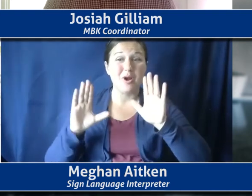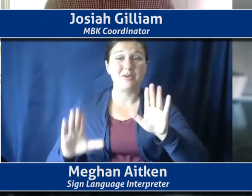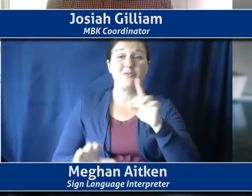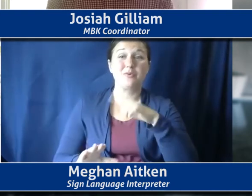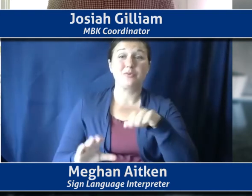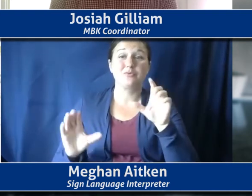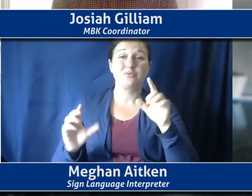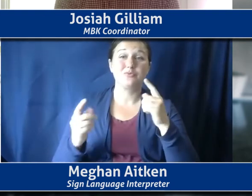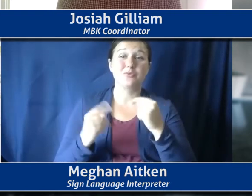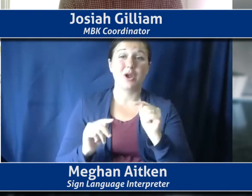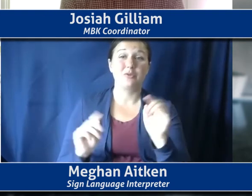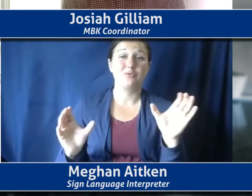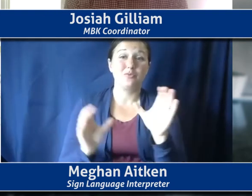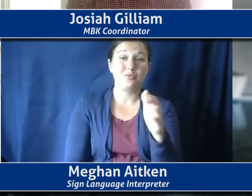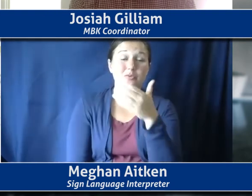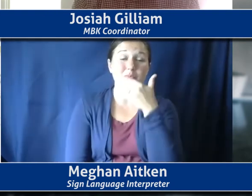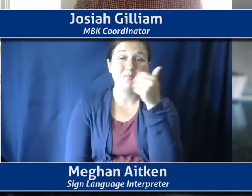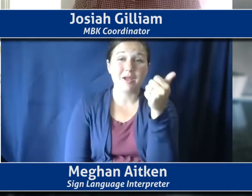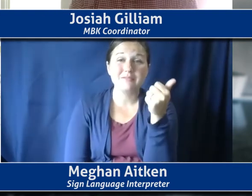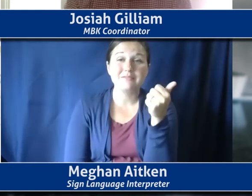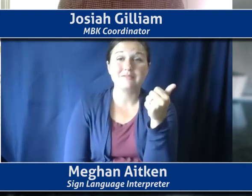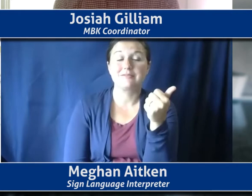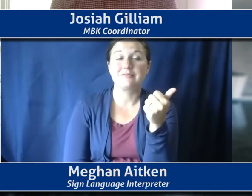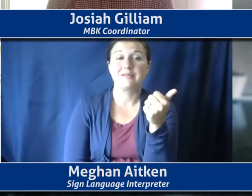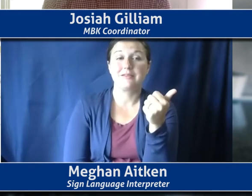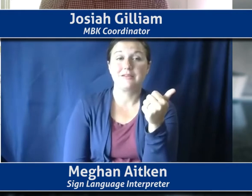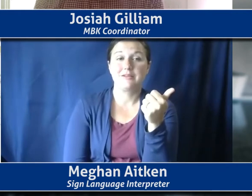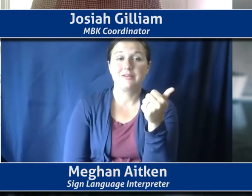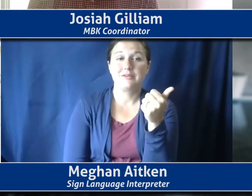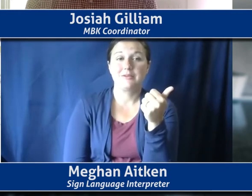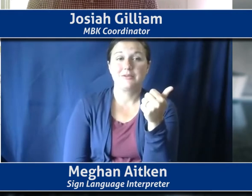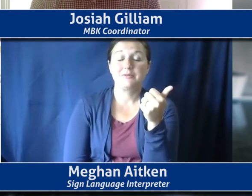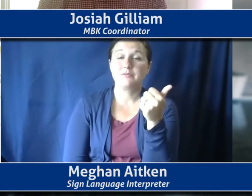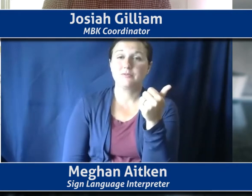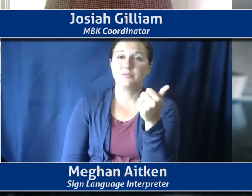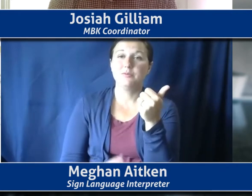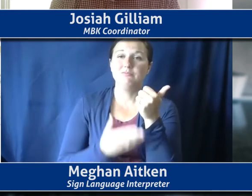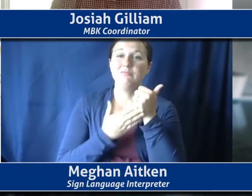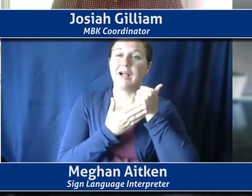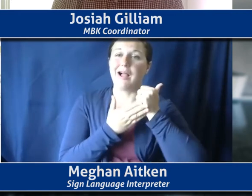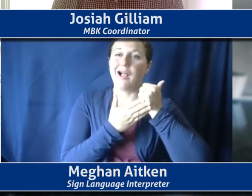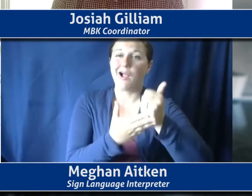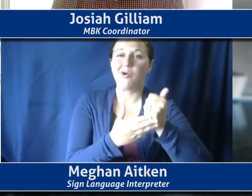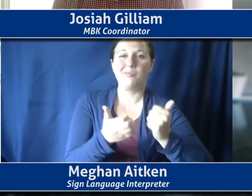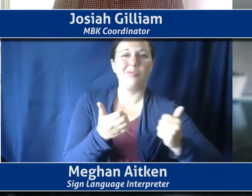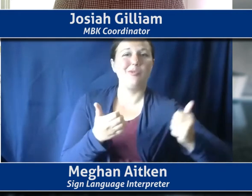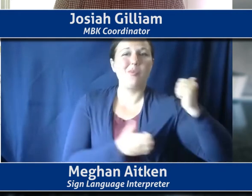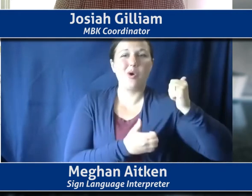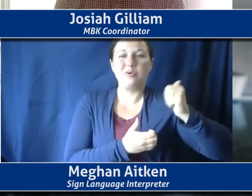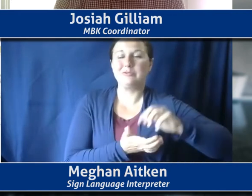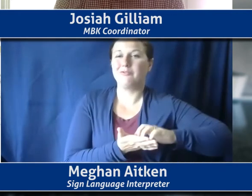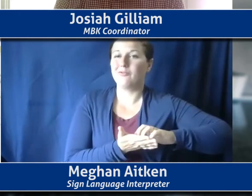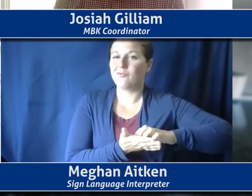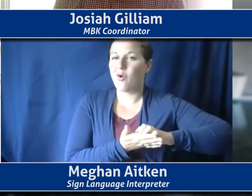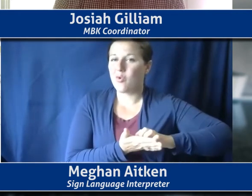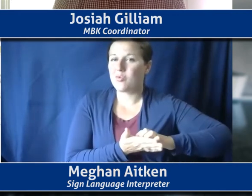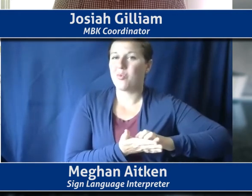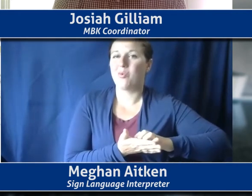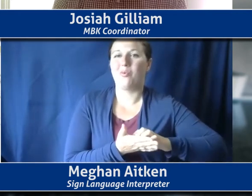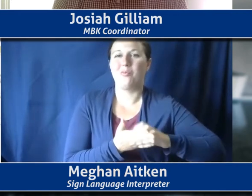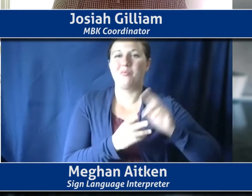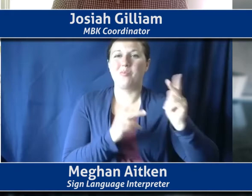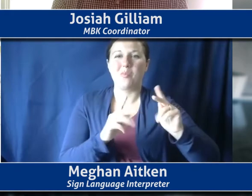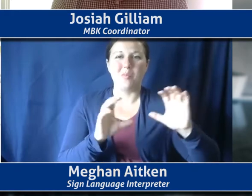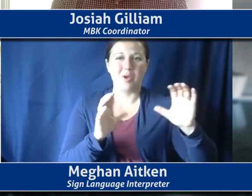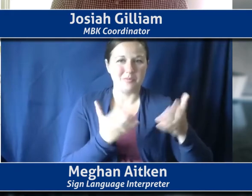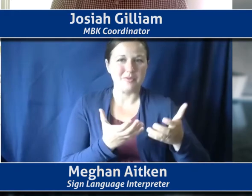best by, um, the most, uh, vulnerable populations according to gender-based barriers in our city. Thank